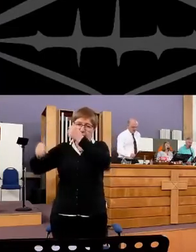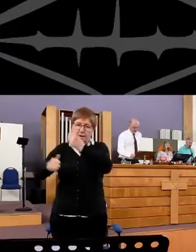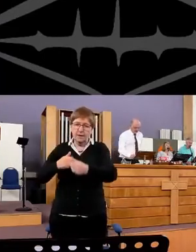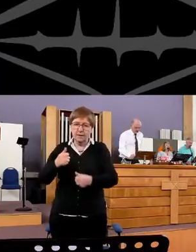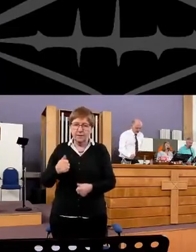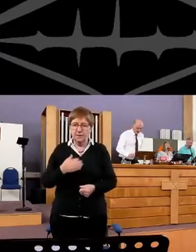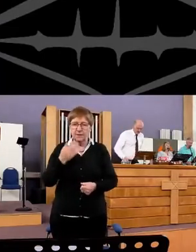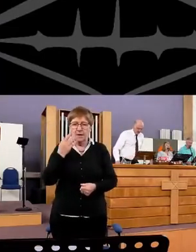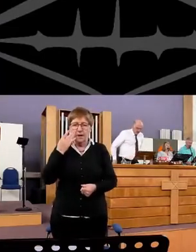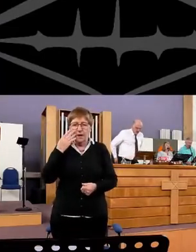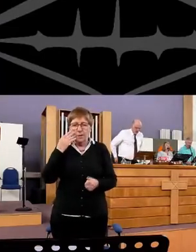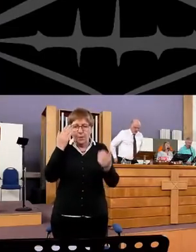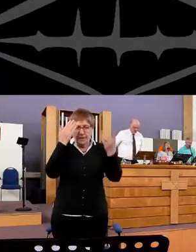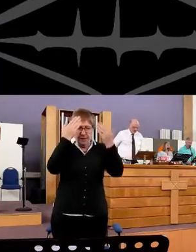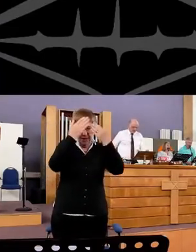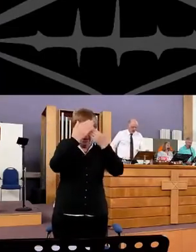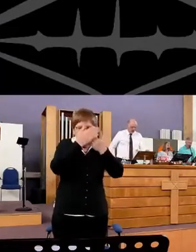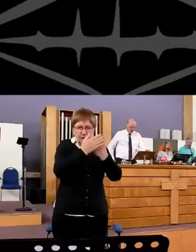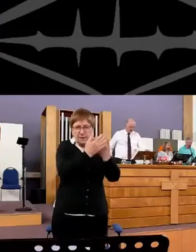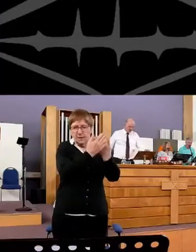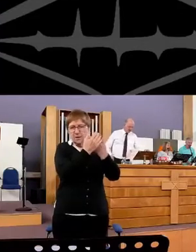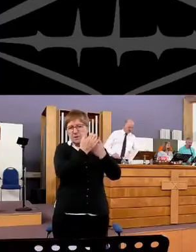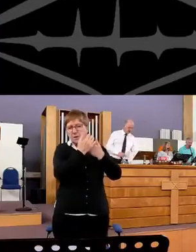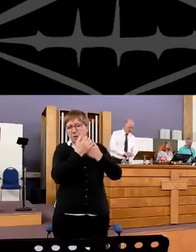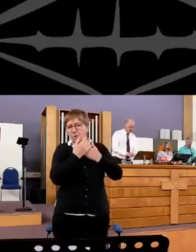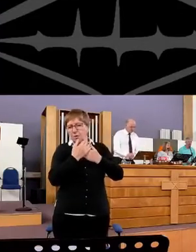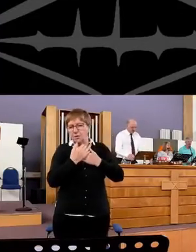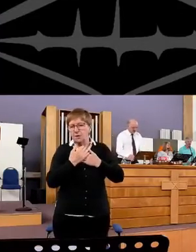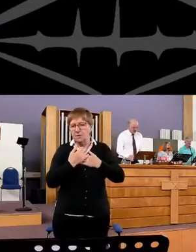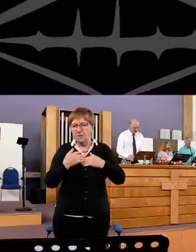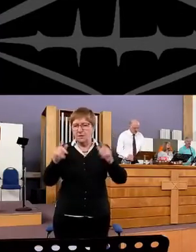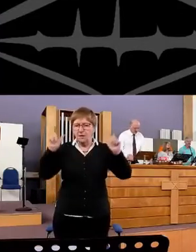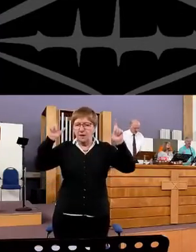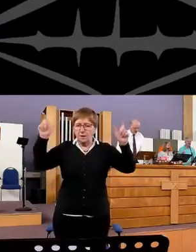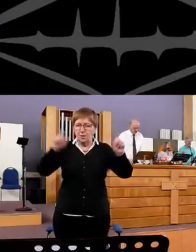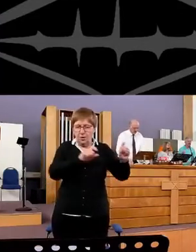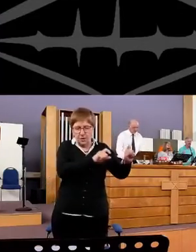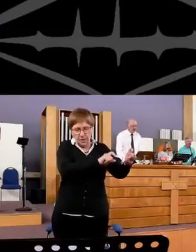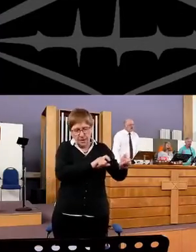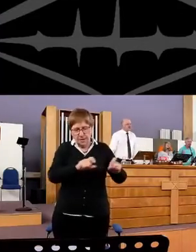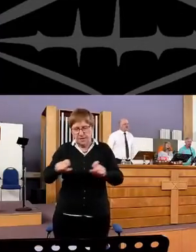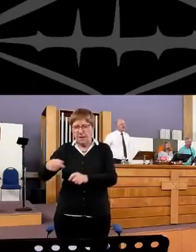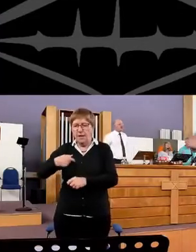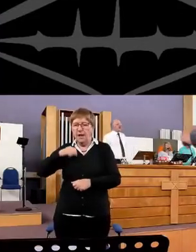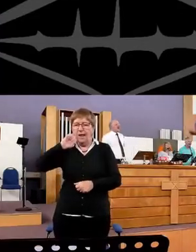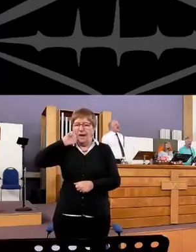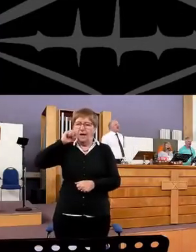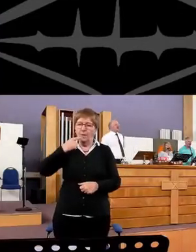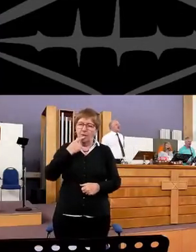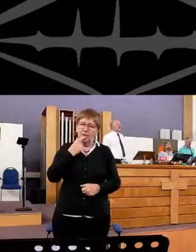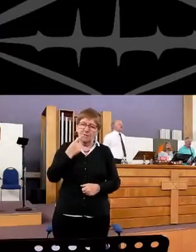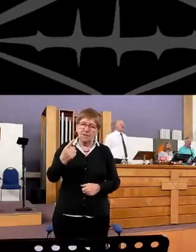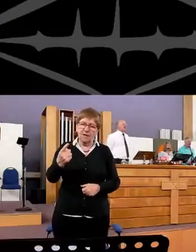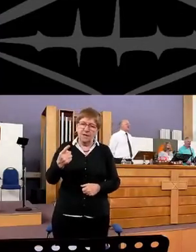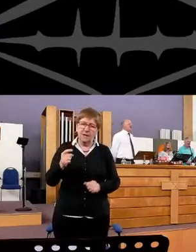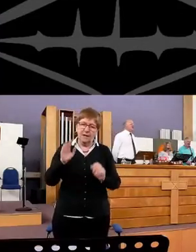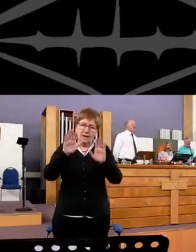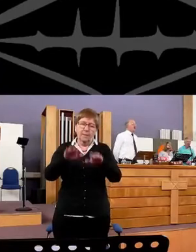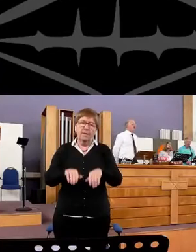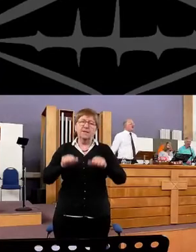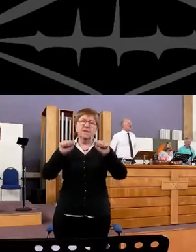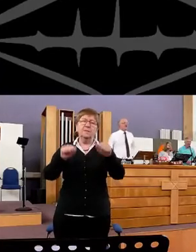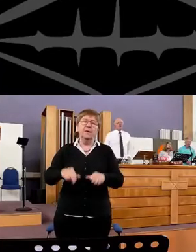And when the darkness closes in dark Still I will sing